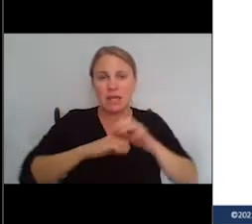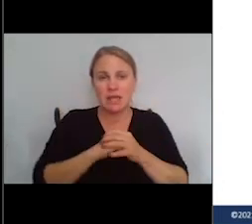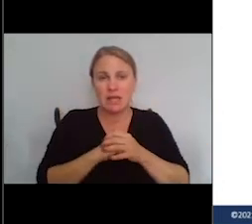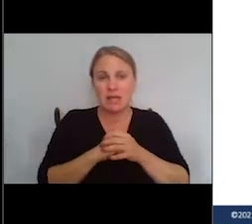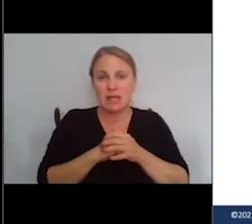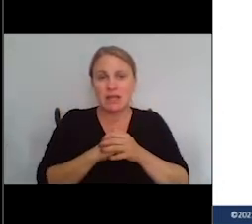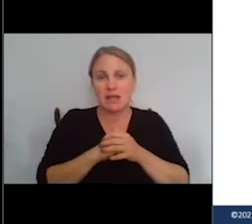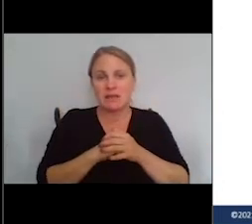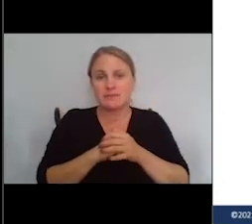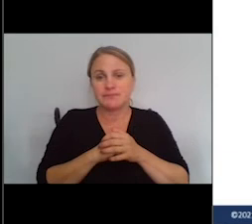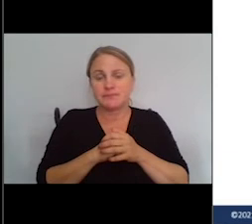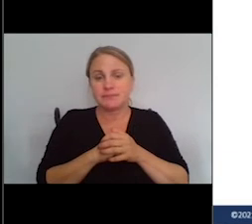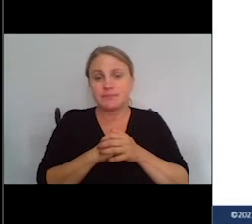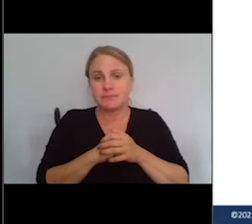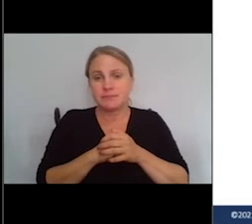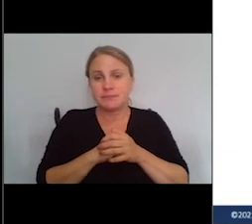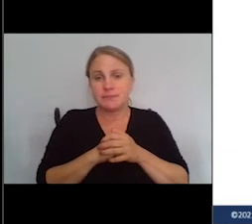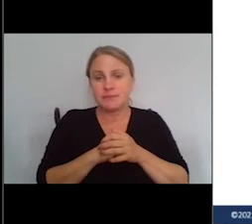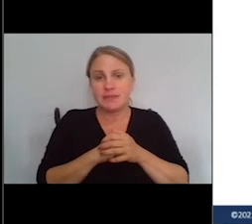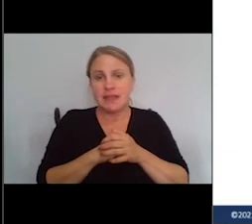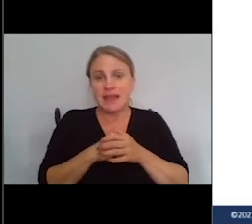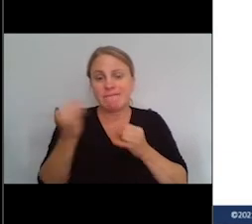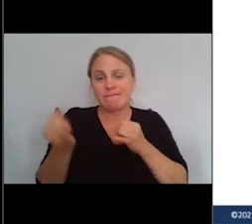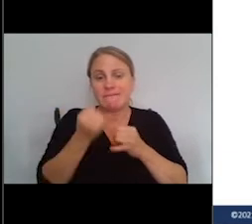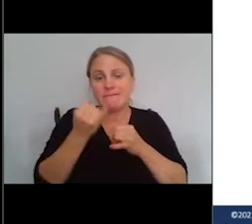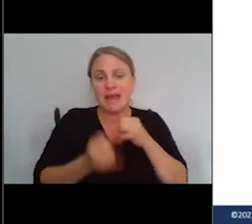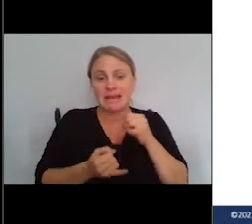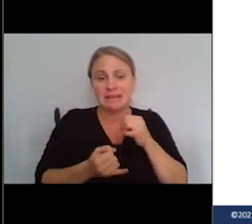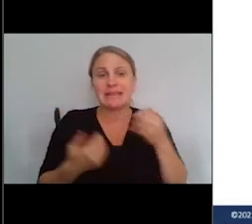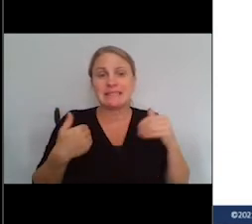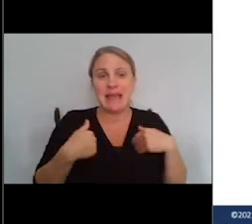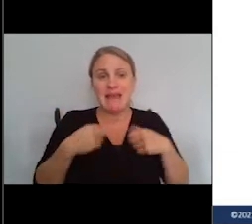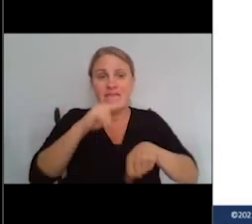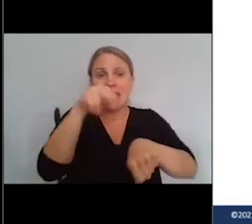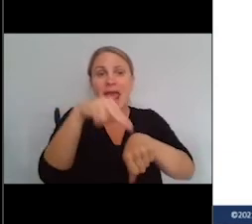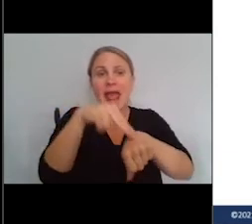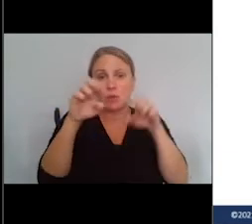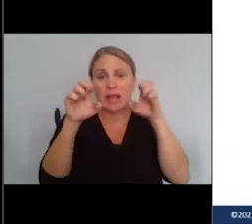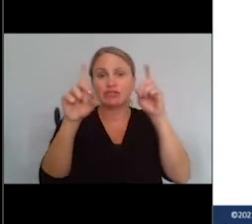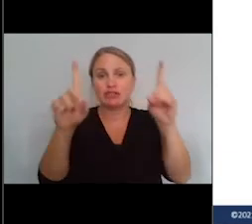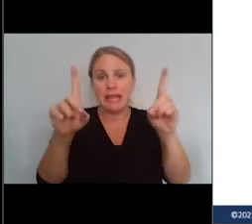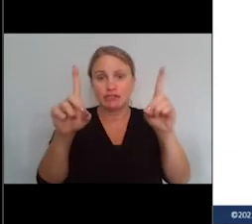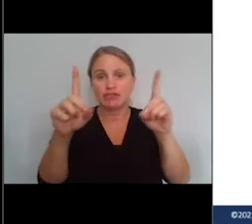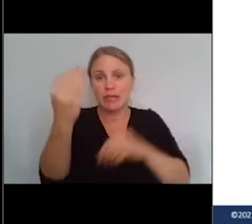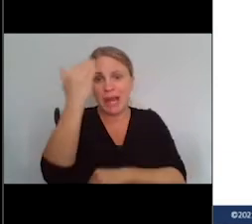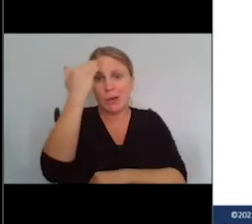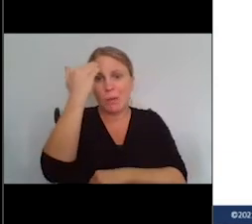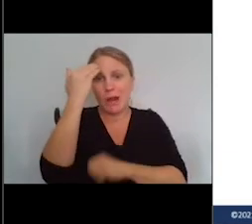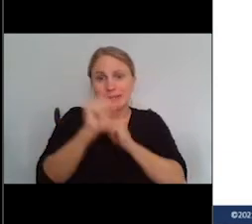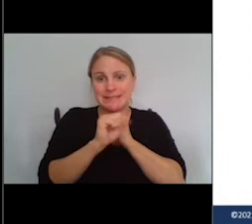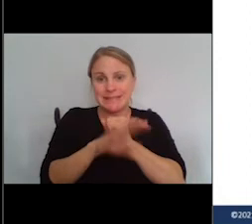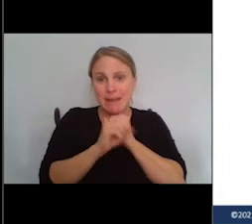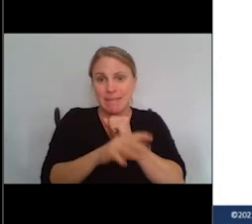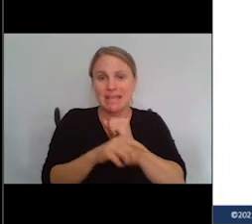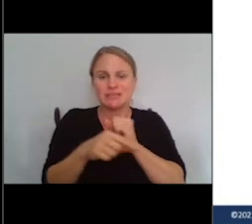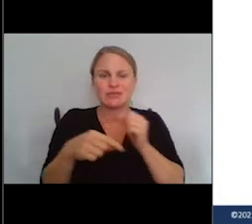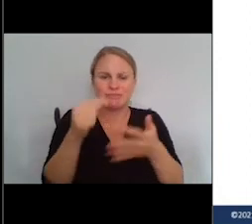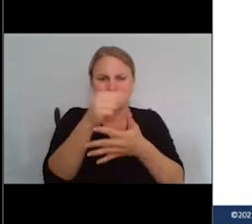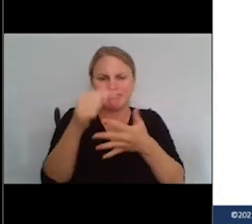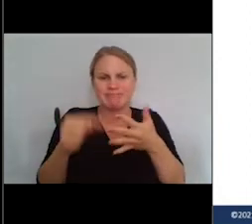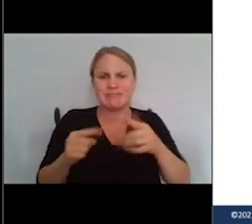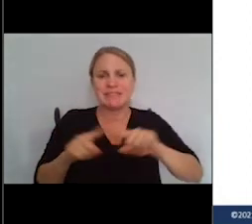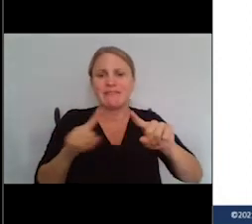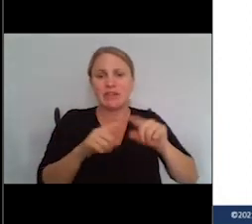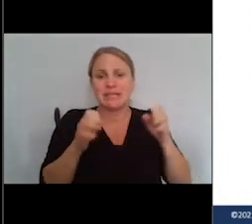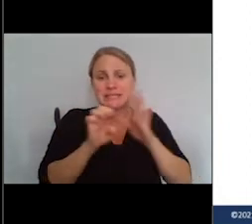disparities in long COVID. And finally, to have national education and awareness campaigns. So these are just some examples of how we put